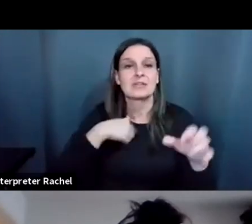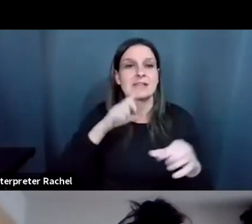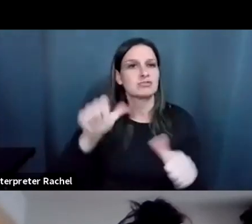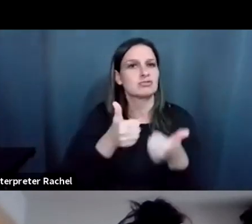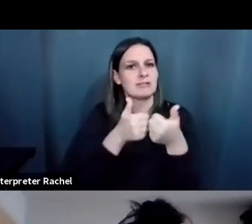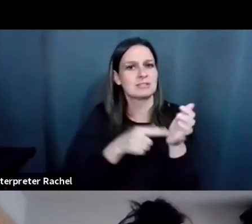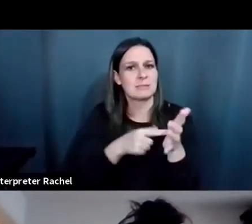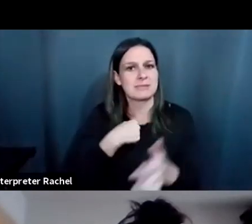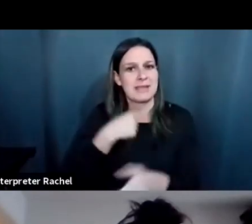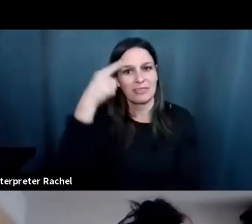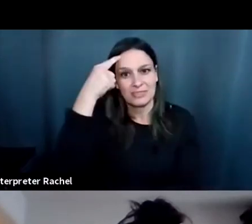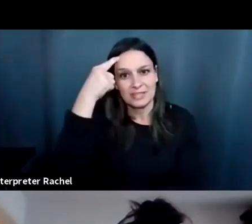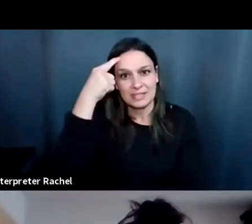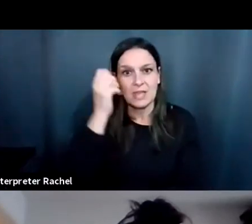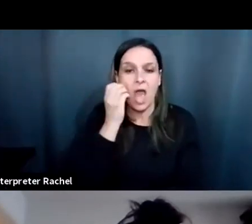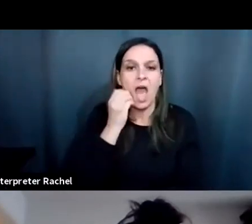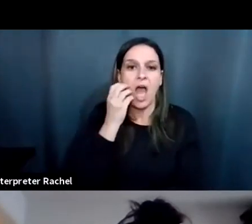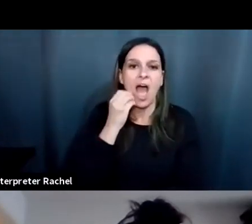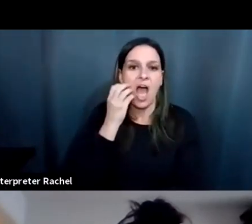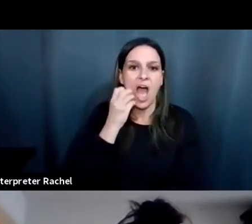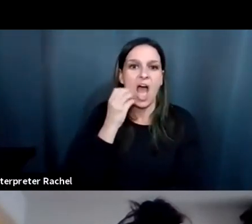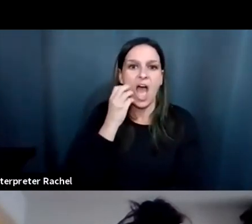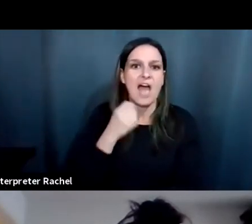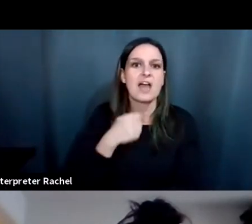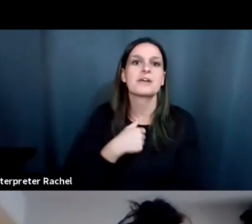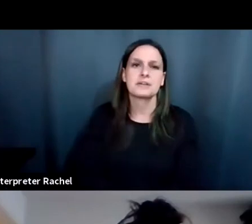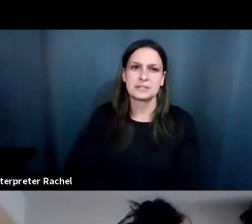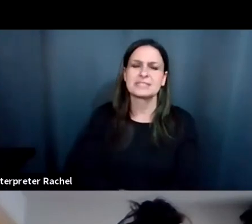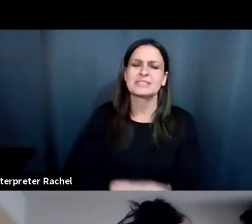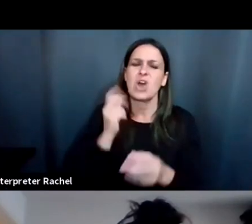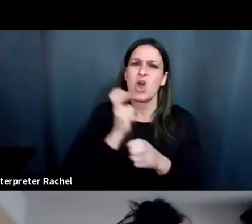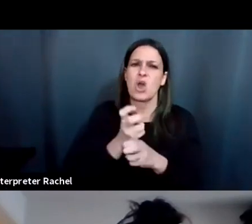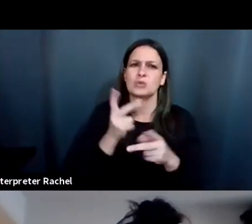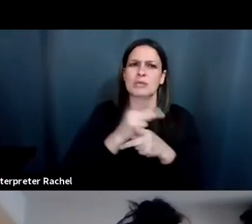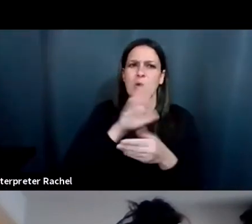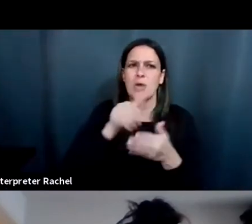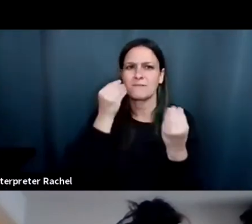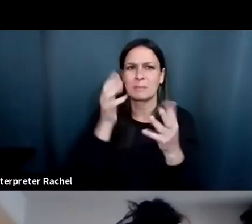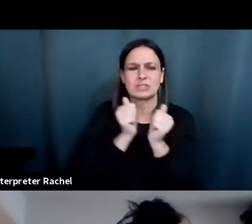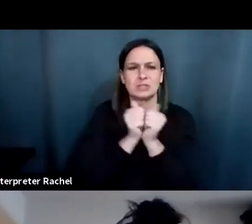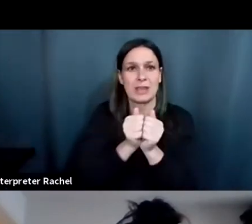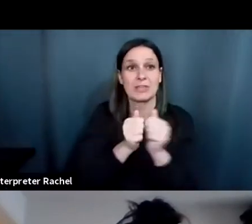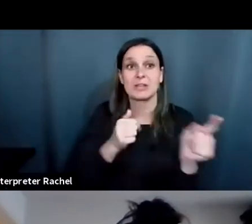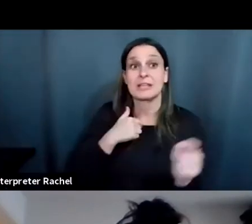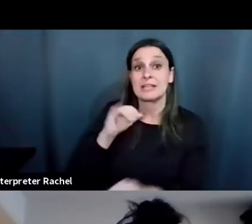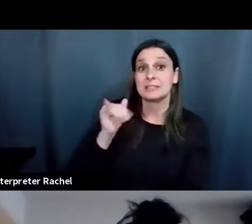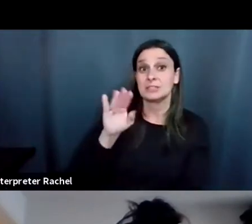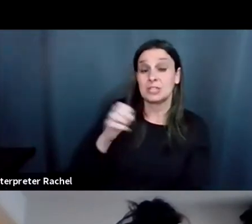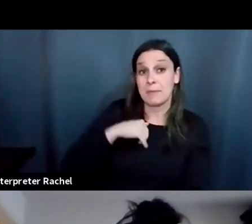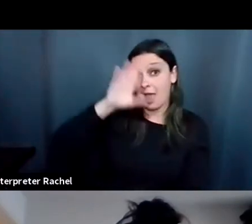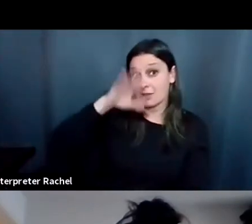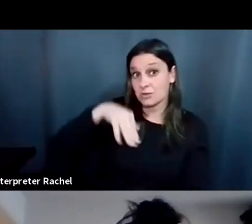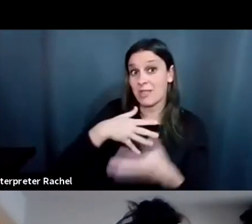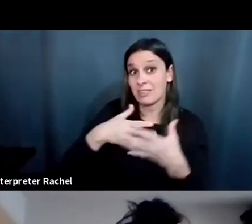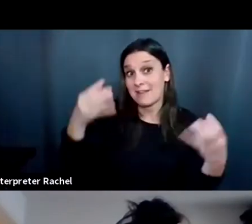from time to time to keep all that information together. Well, I know that I put a lot into one